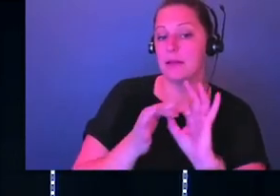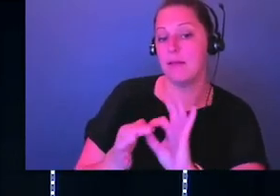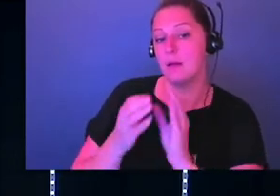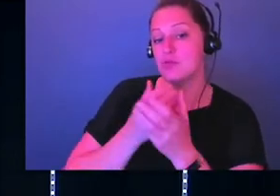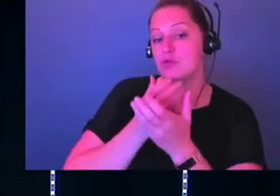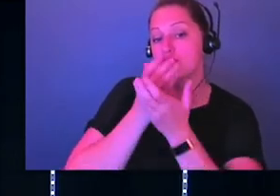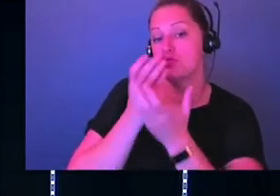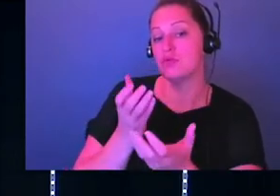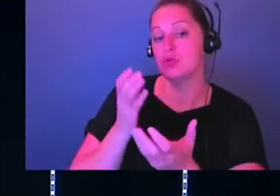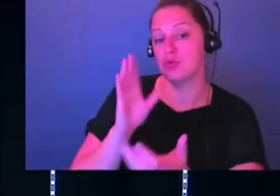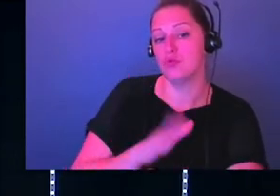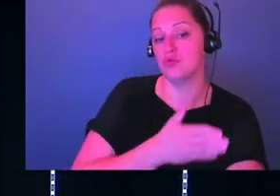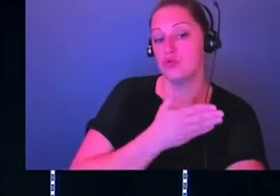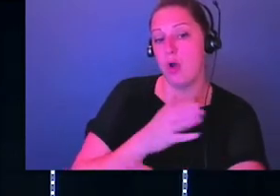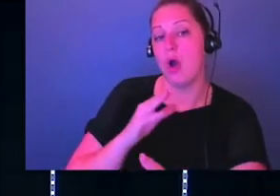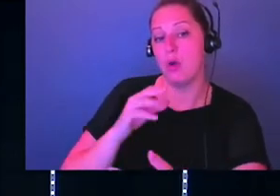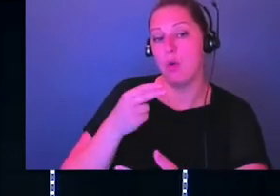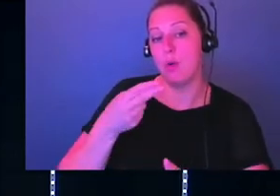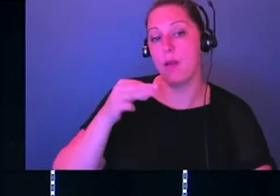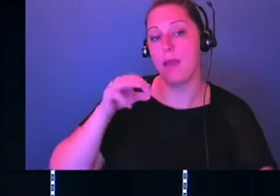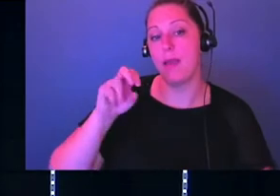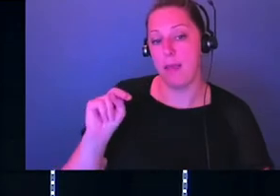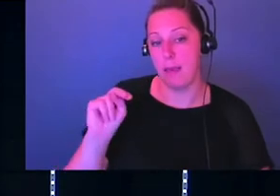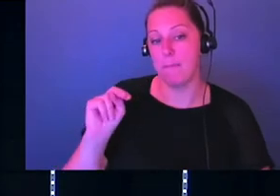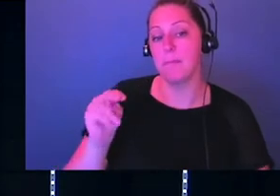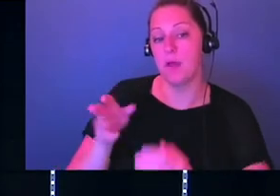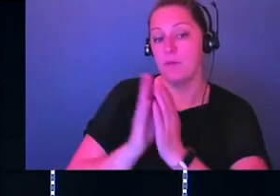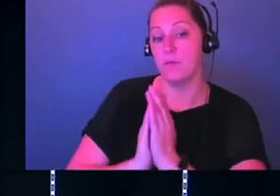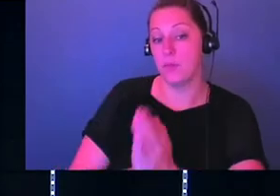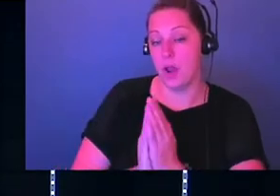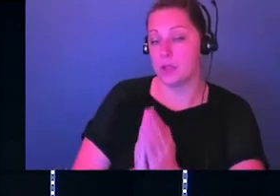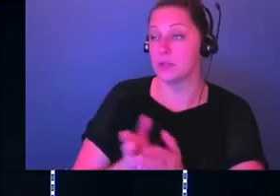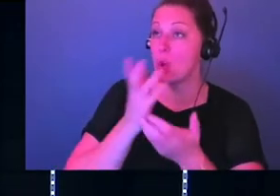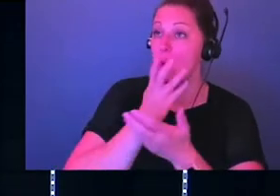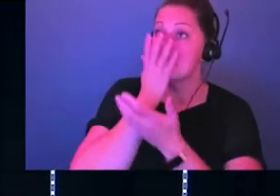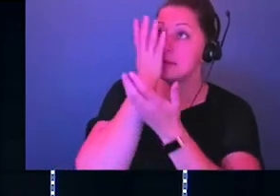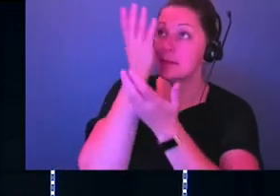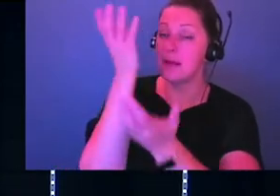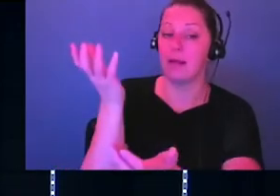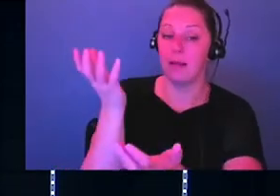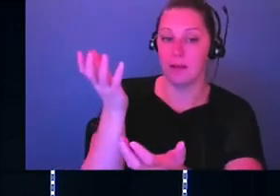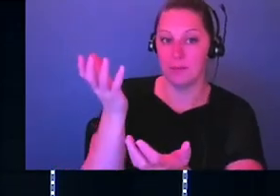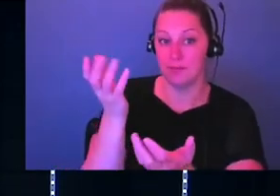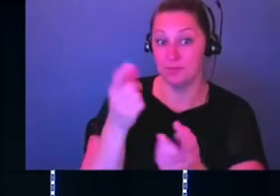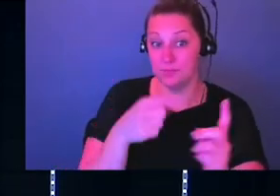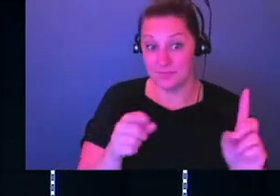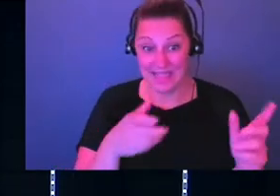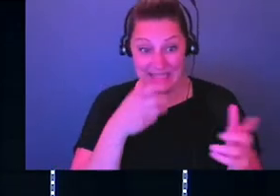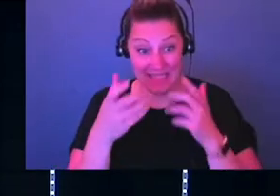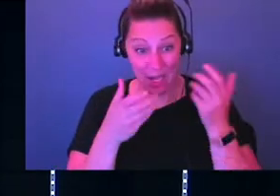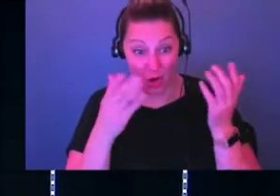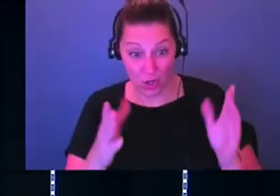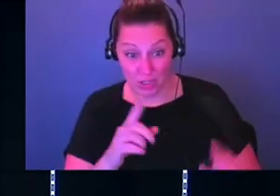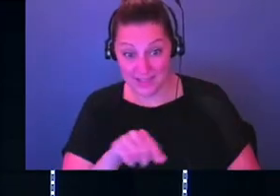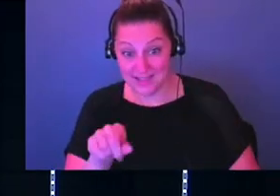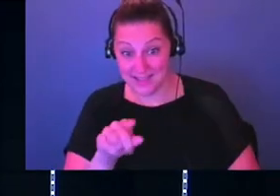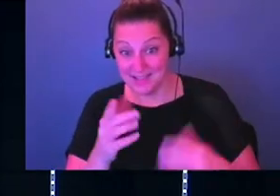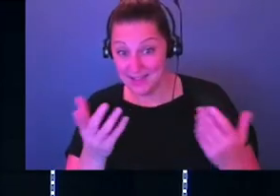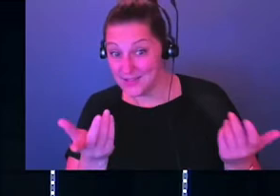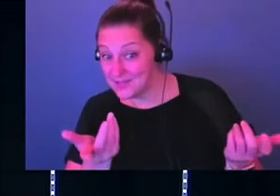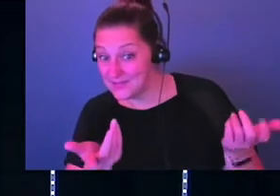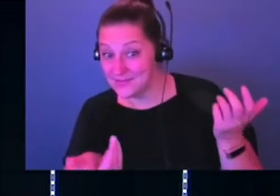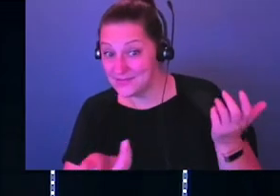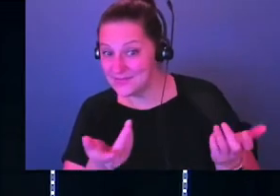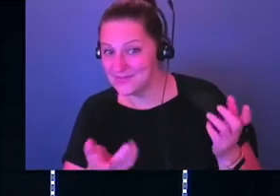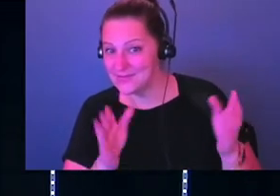hymn of praise, okay? We're talking about singing to the Lord, okay? How many of'all, have we got singers in here? Who's a singer? Anybody? Don't be